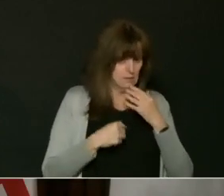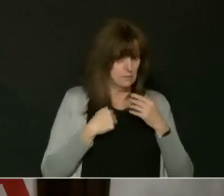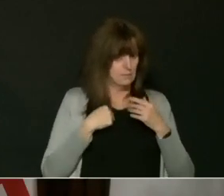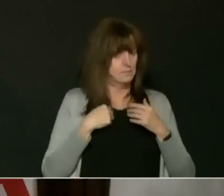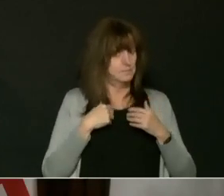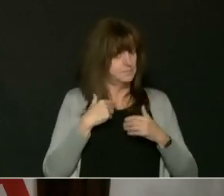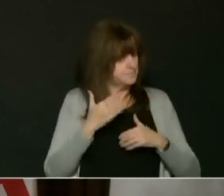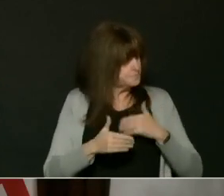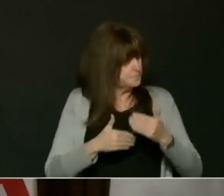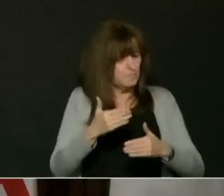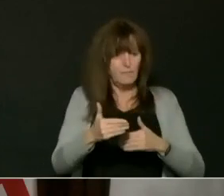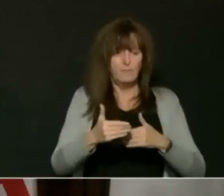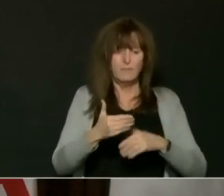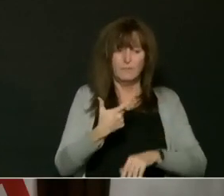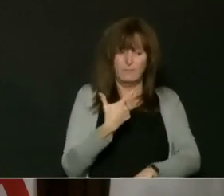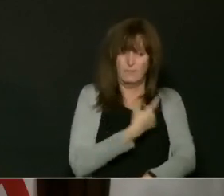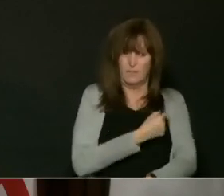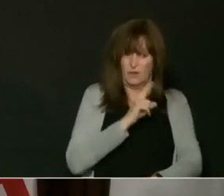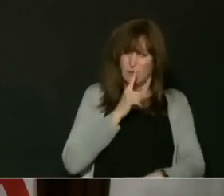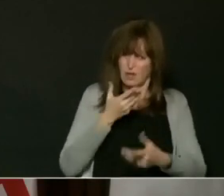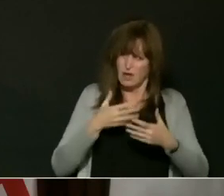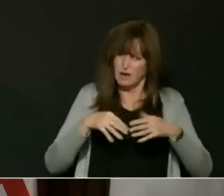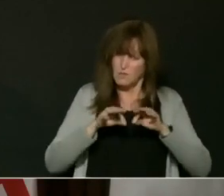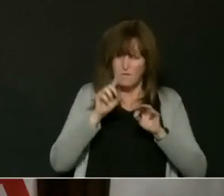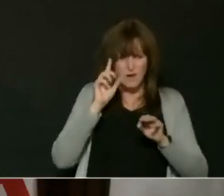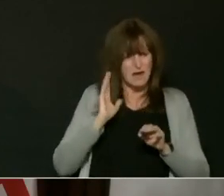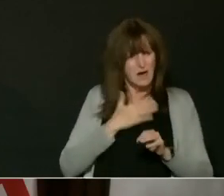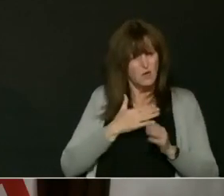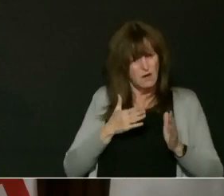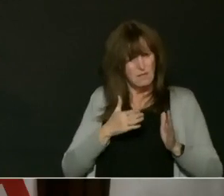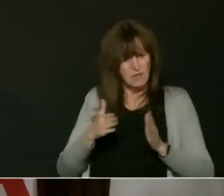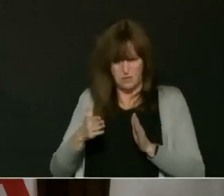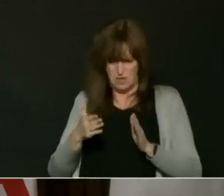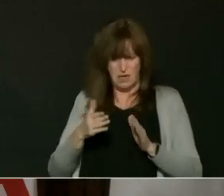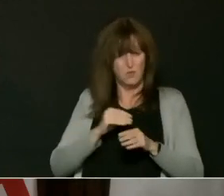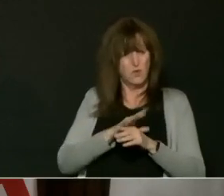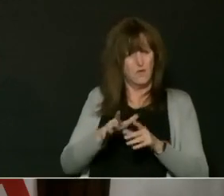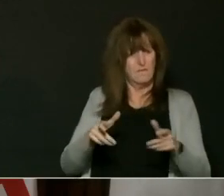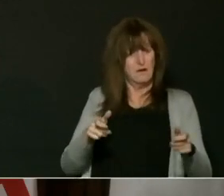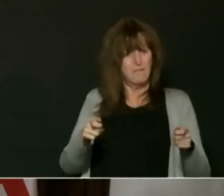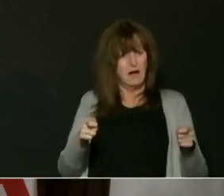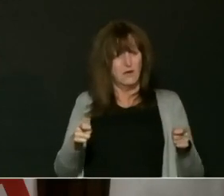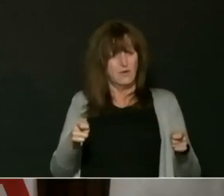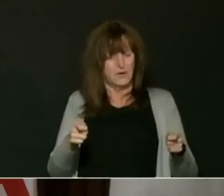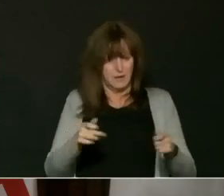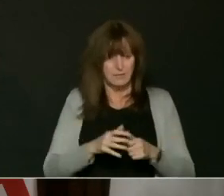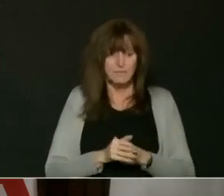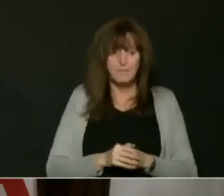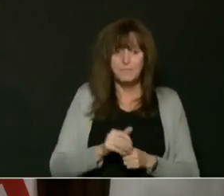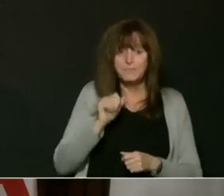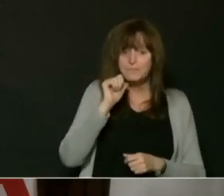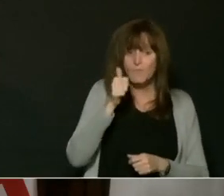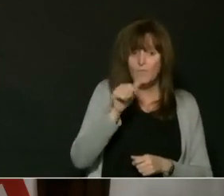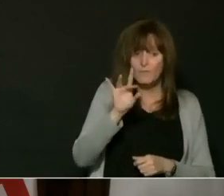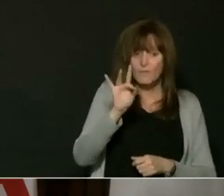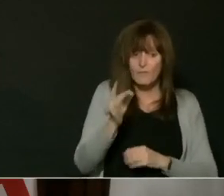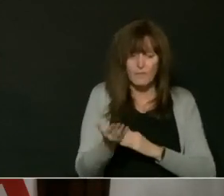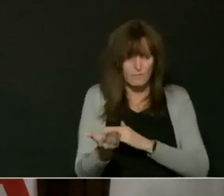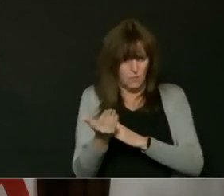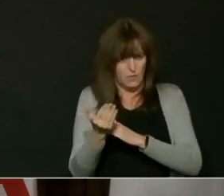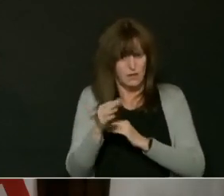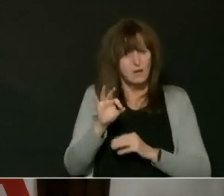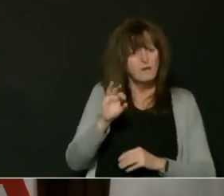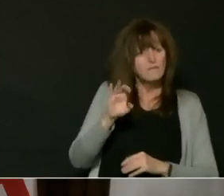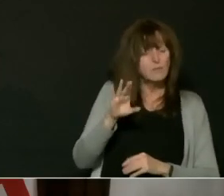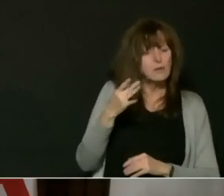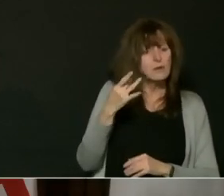cornerstone of our plan to manage this virus. As of 8 a.m. February 18th, Ontario is expanding